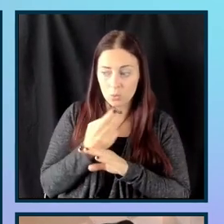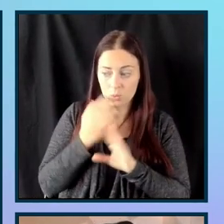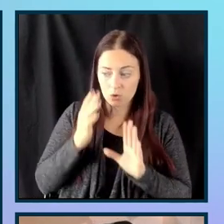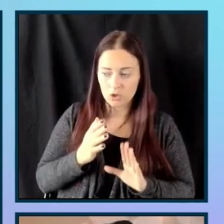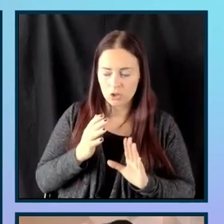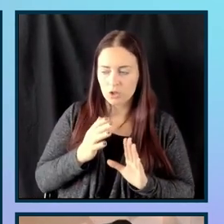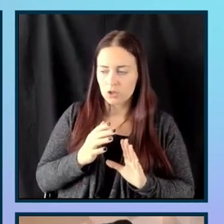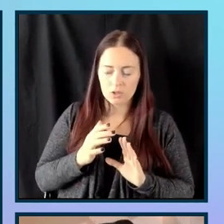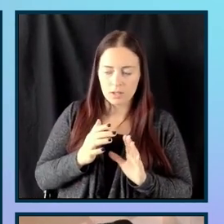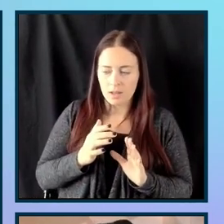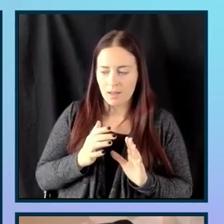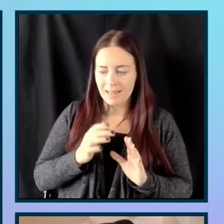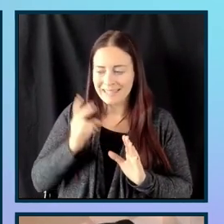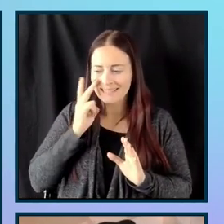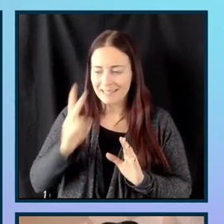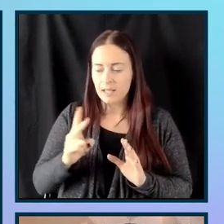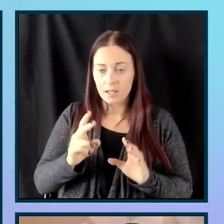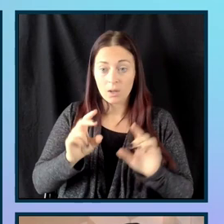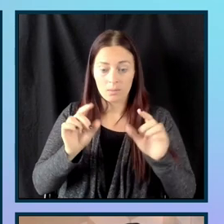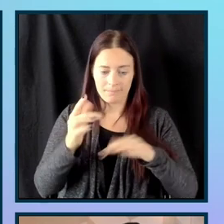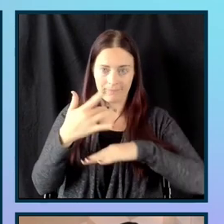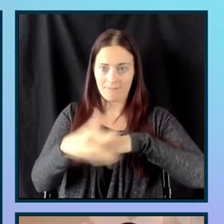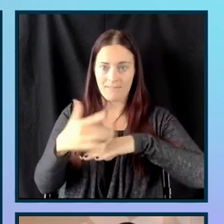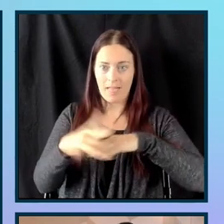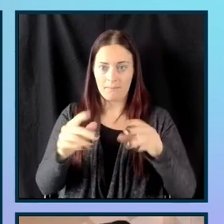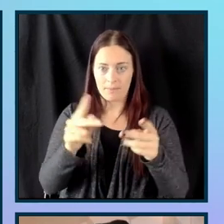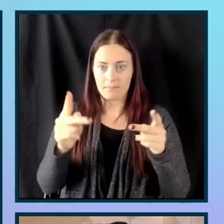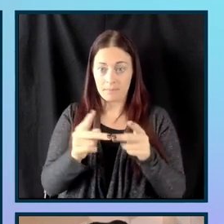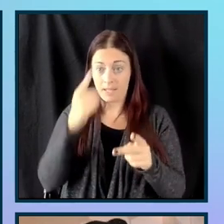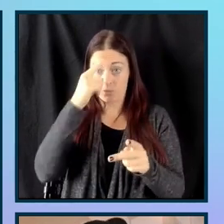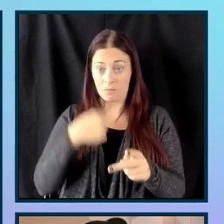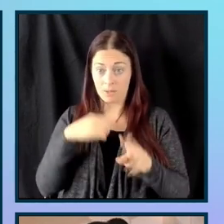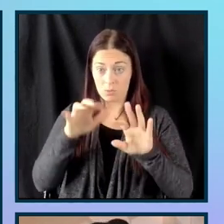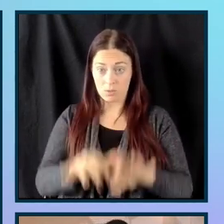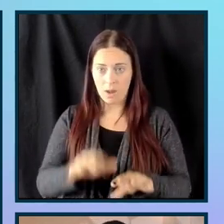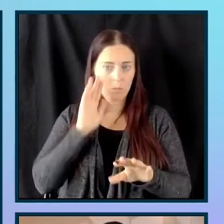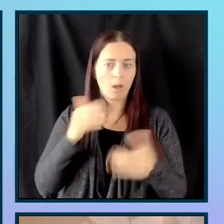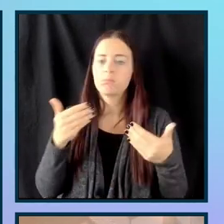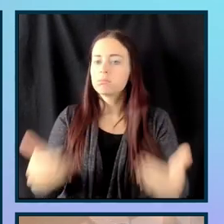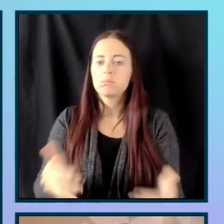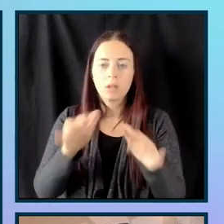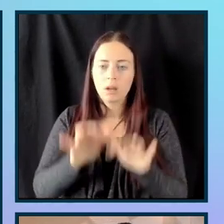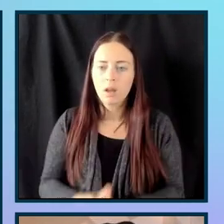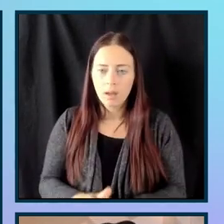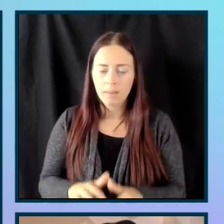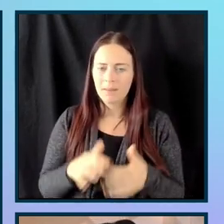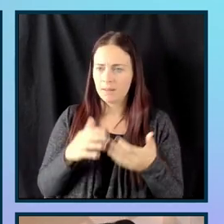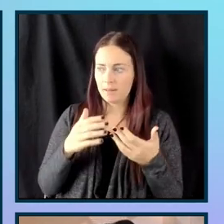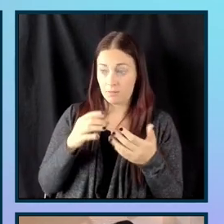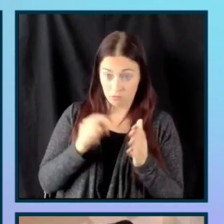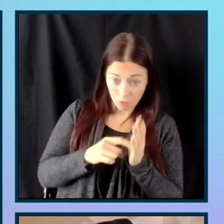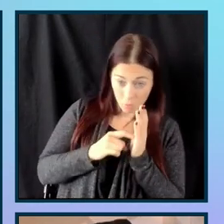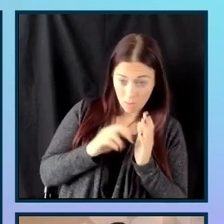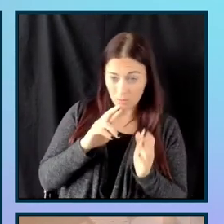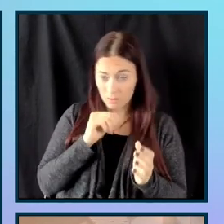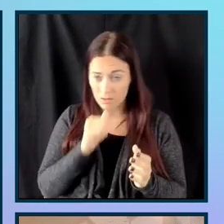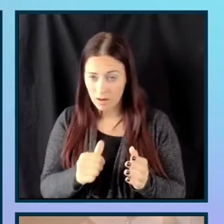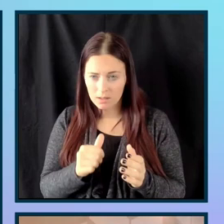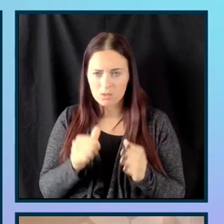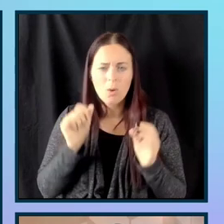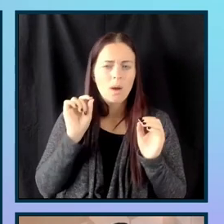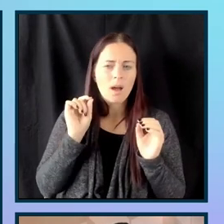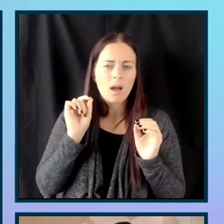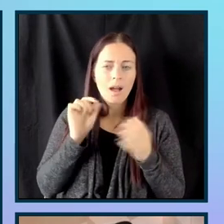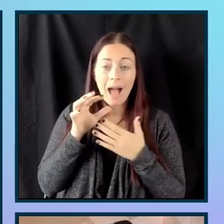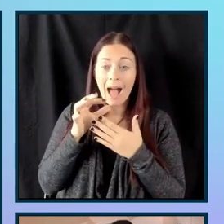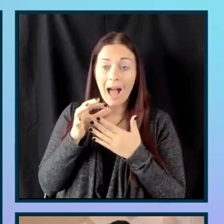need it, so I'm just going to fill it out. So that's another consideration. If you're asking for information and you have a lot of optional fields, why are